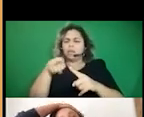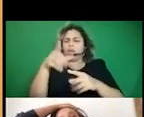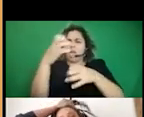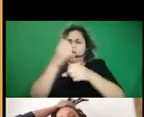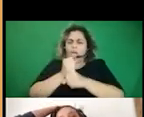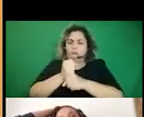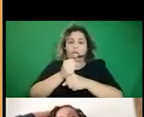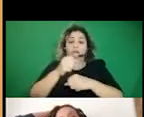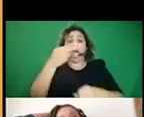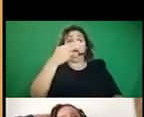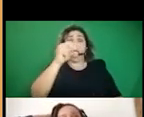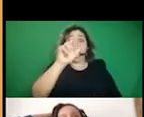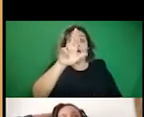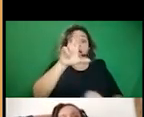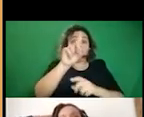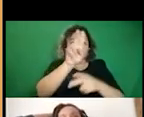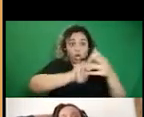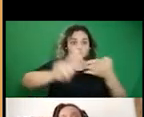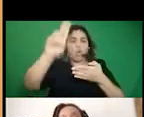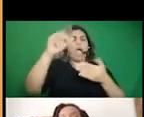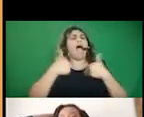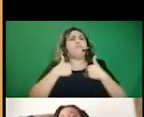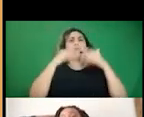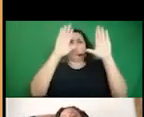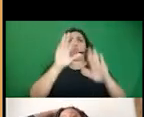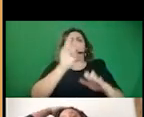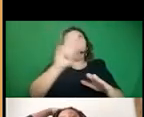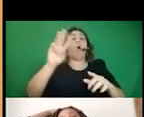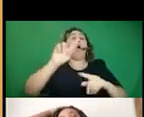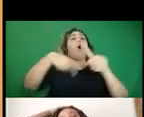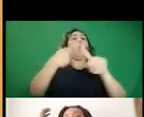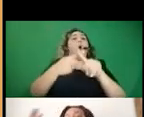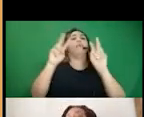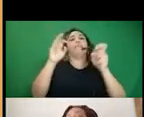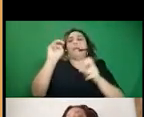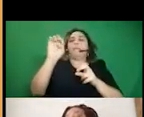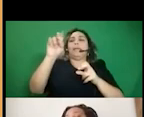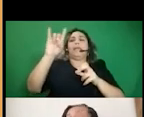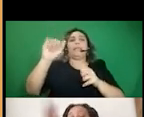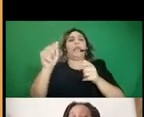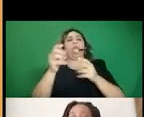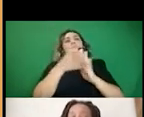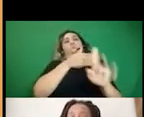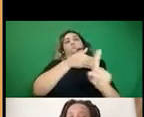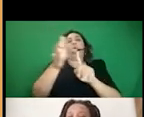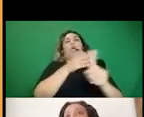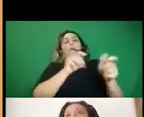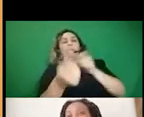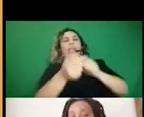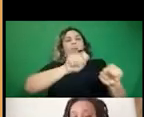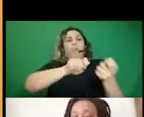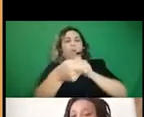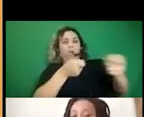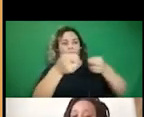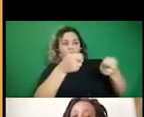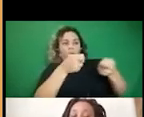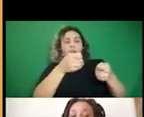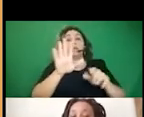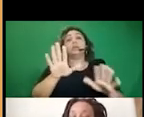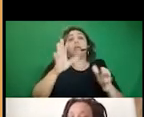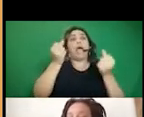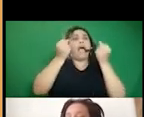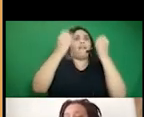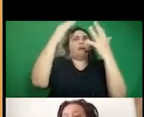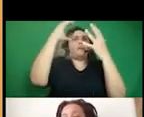Harvard has this really great website on media manipulation where they have a ton of case studies and sort of